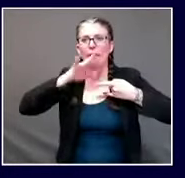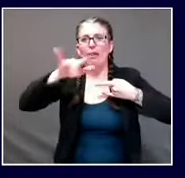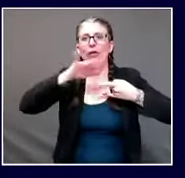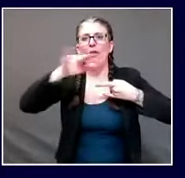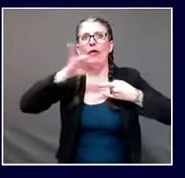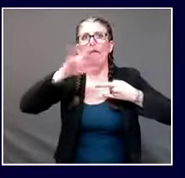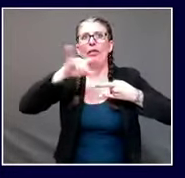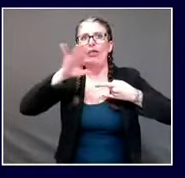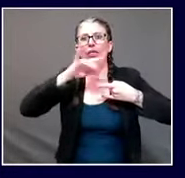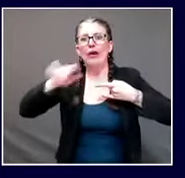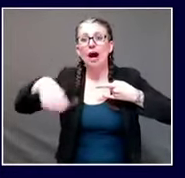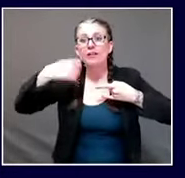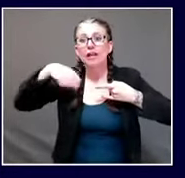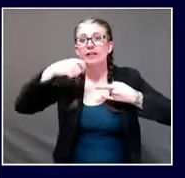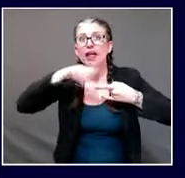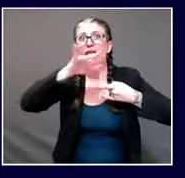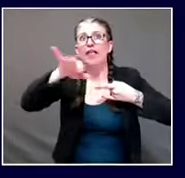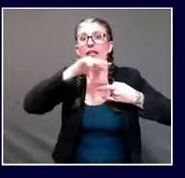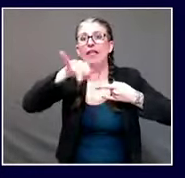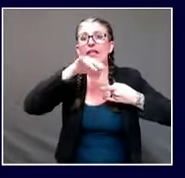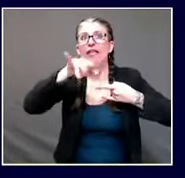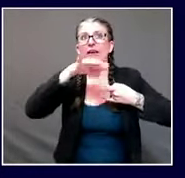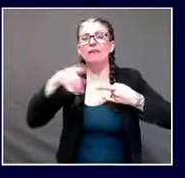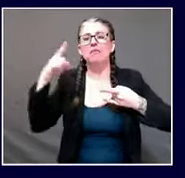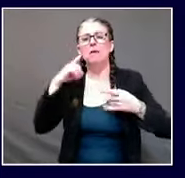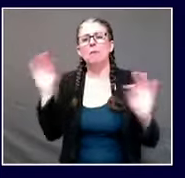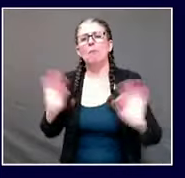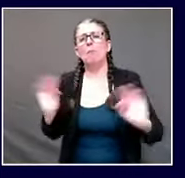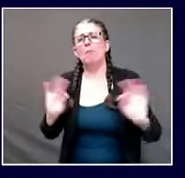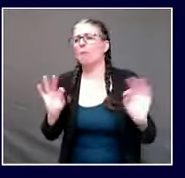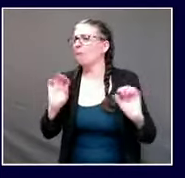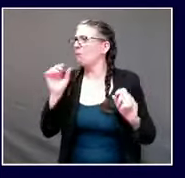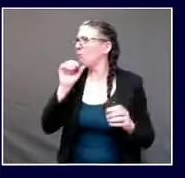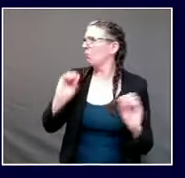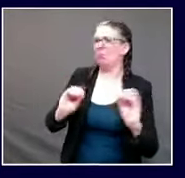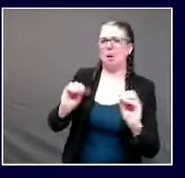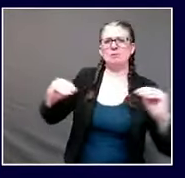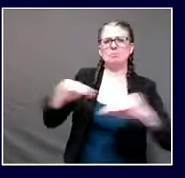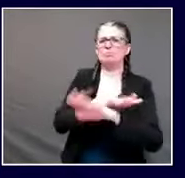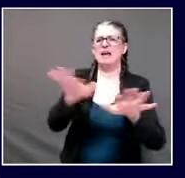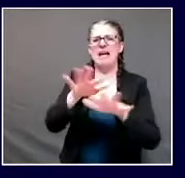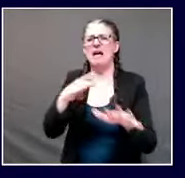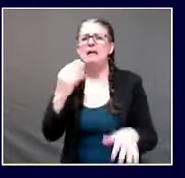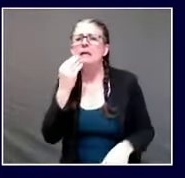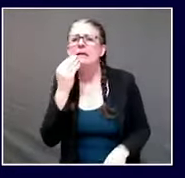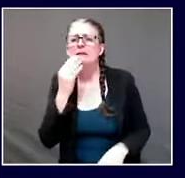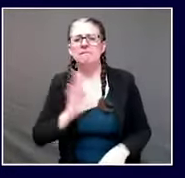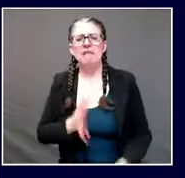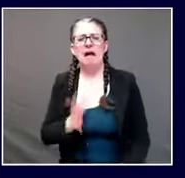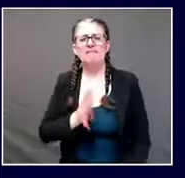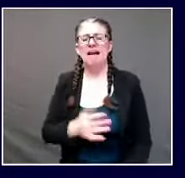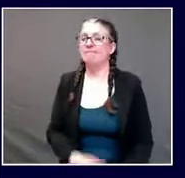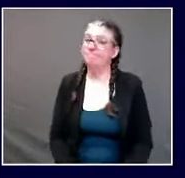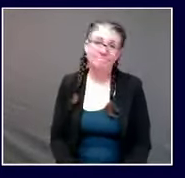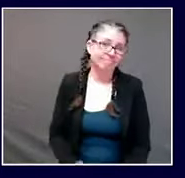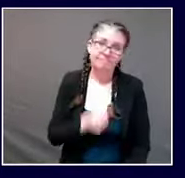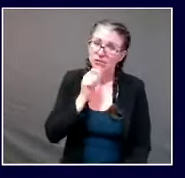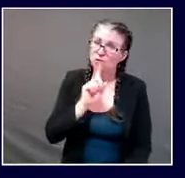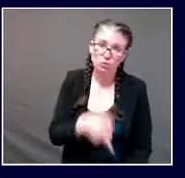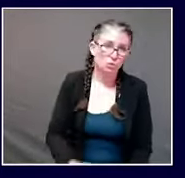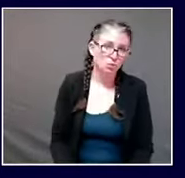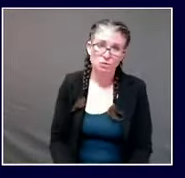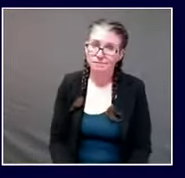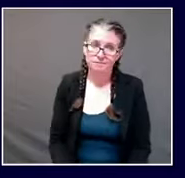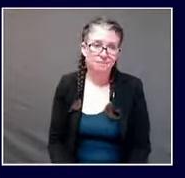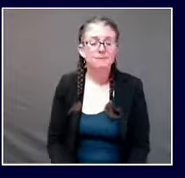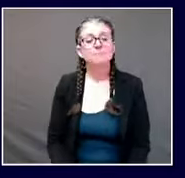just i could totally concur with what governor mills noted but we are always thinking about not just the the potential outcomes